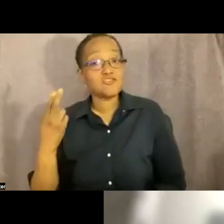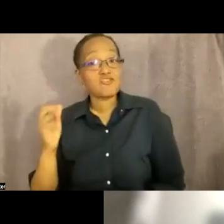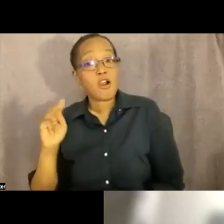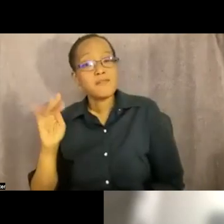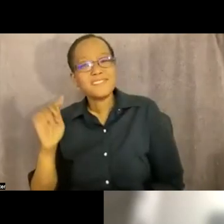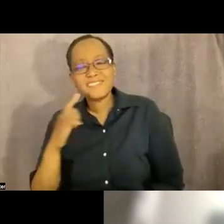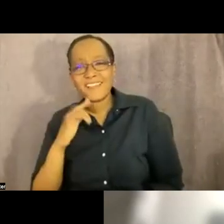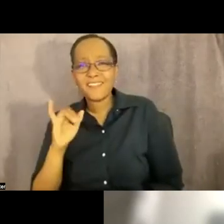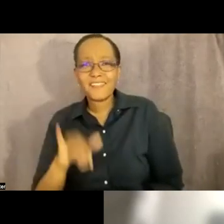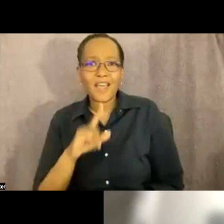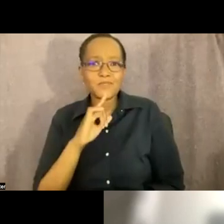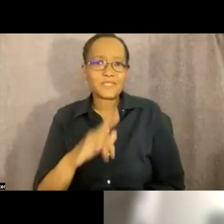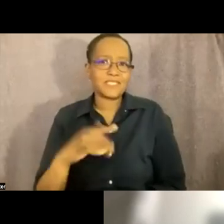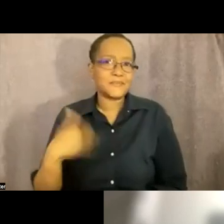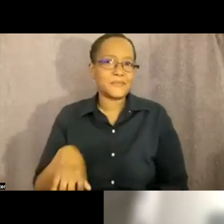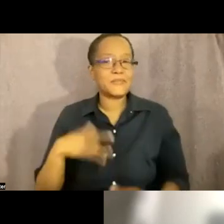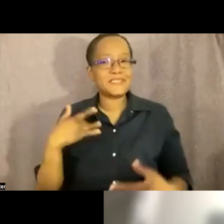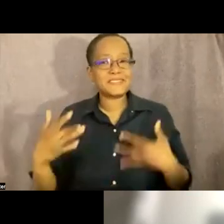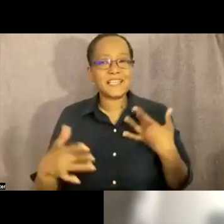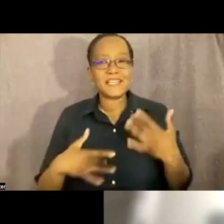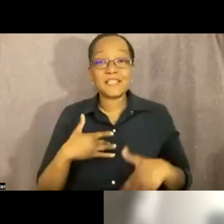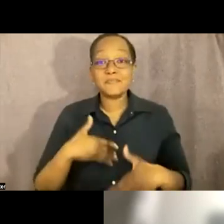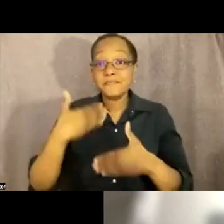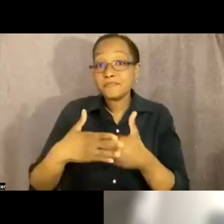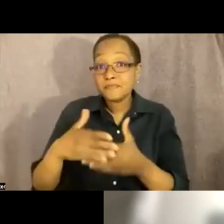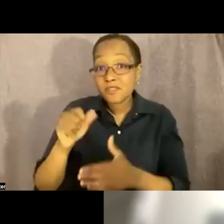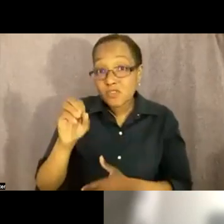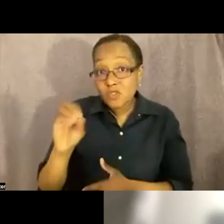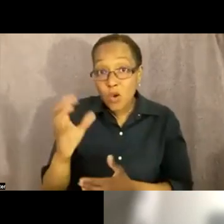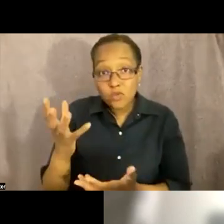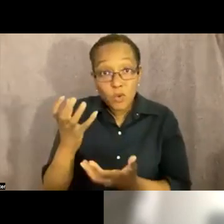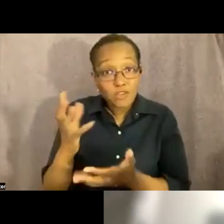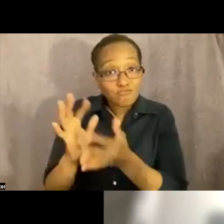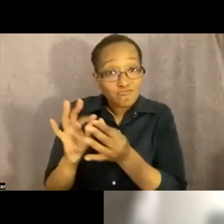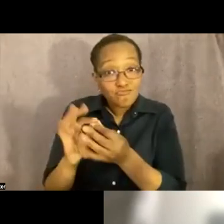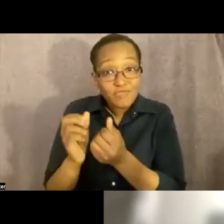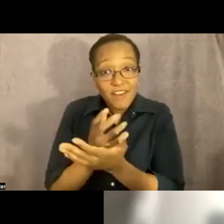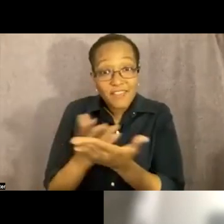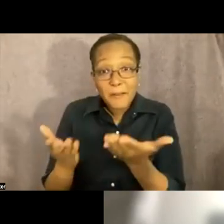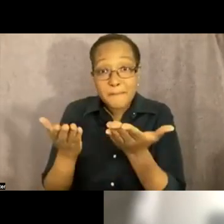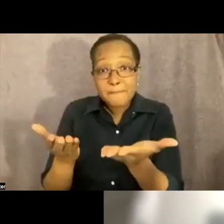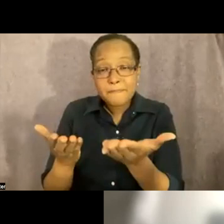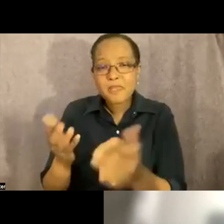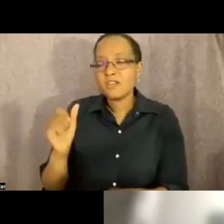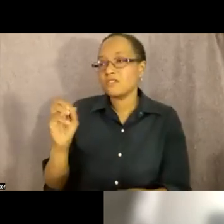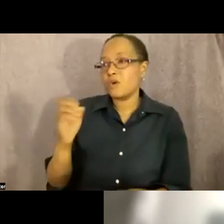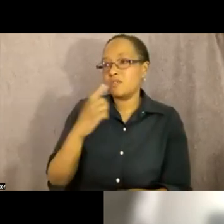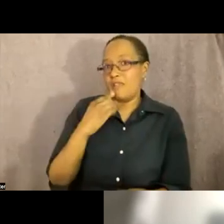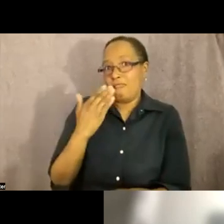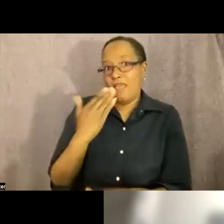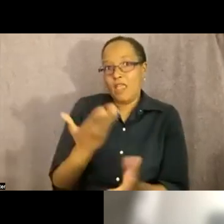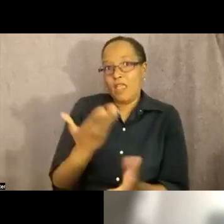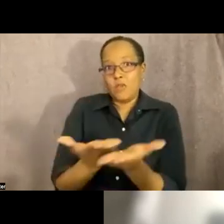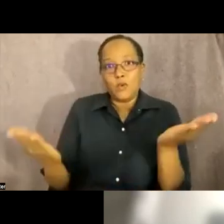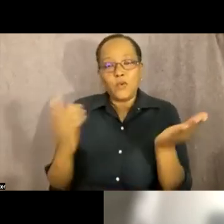uplift or invite people to um thank you so much for even just joining this conversation i feel like i